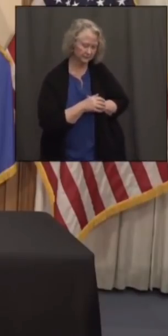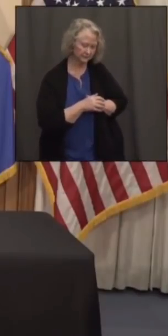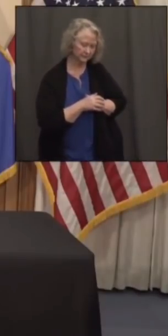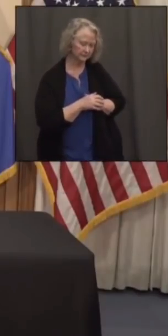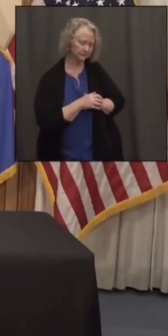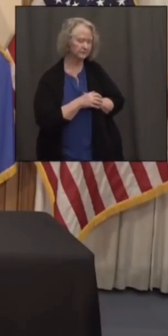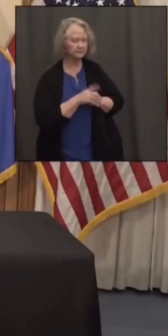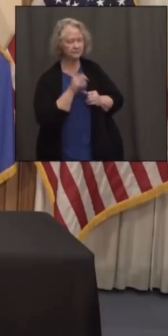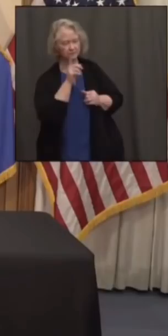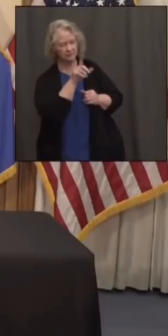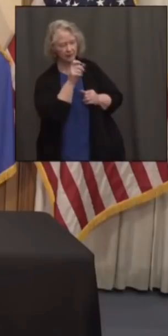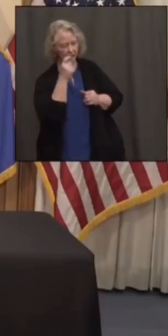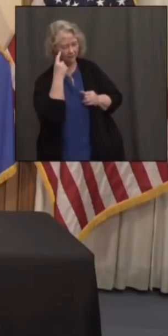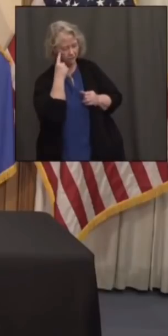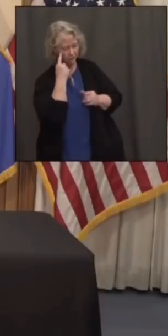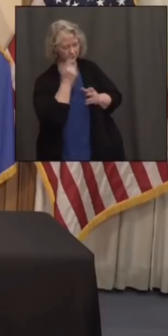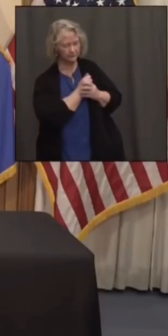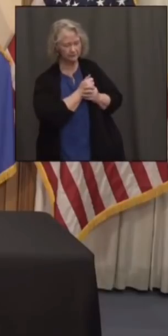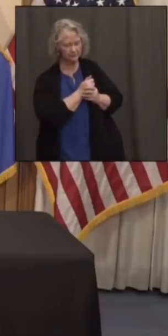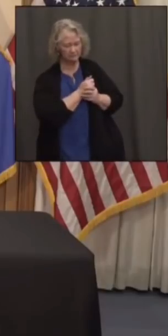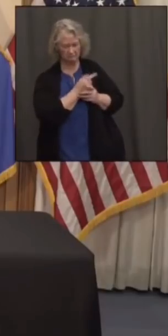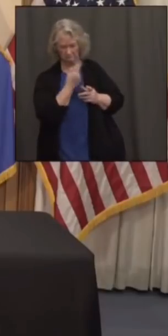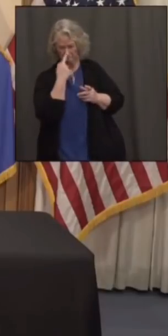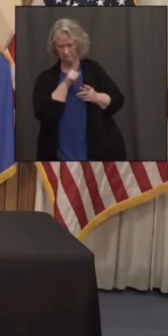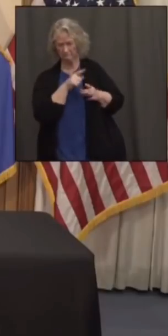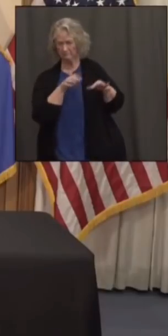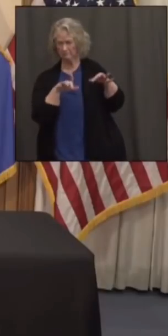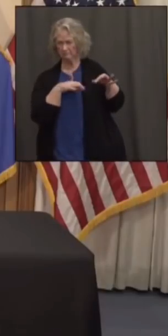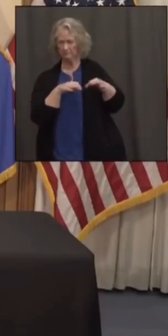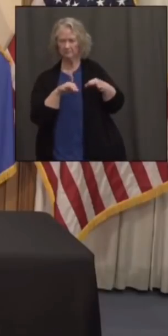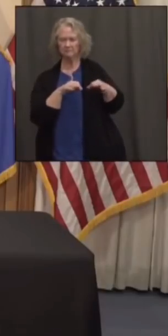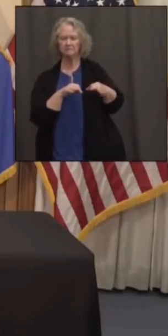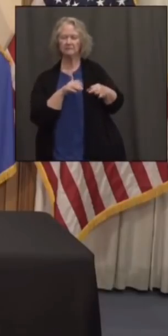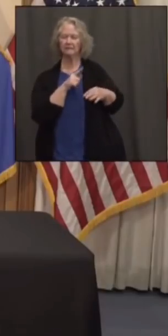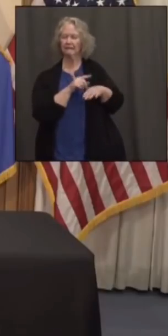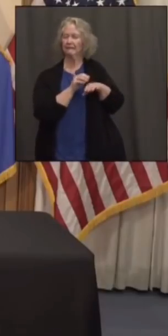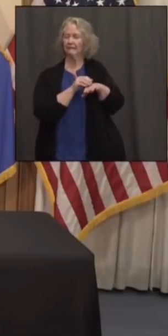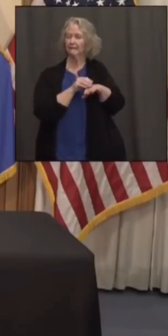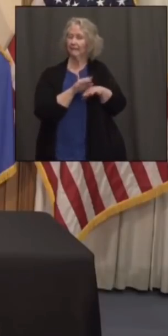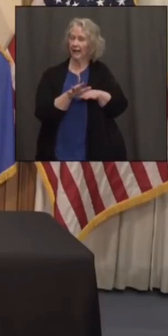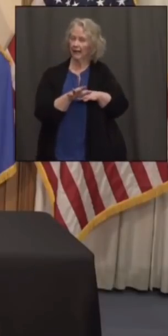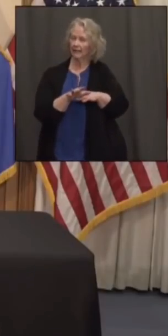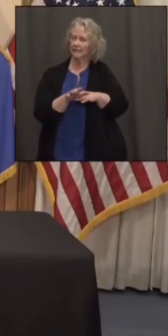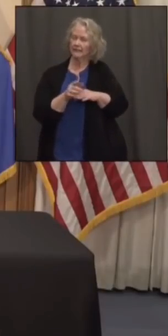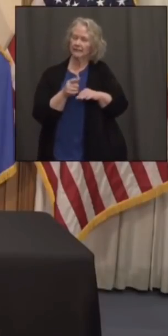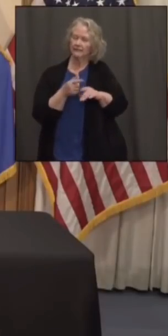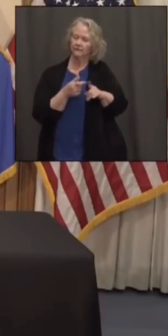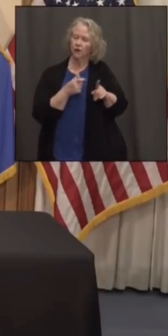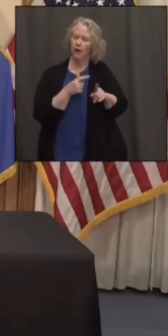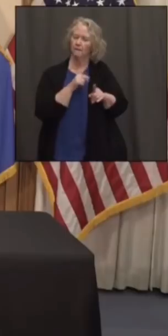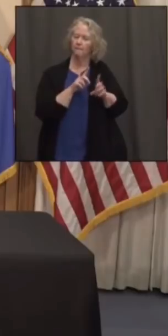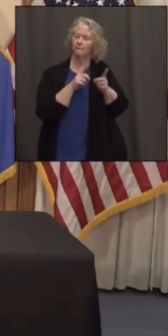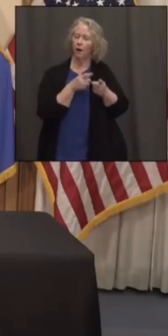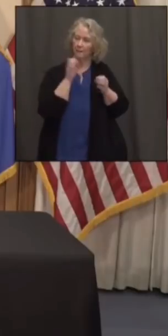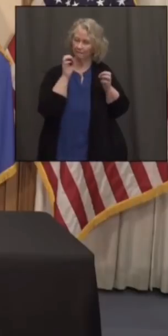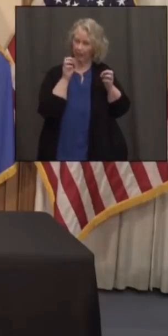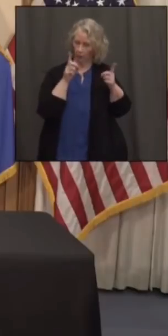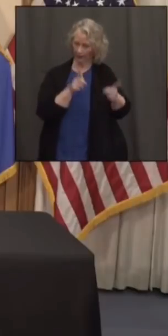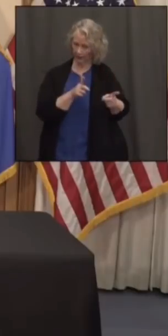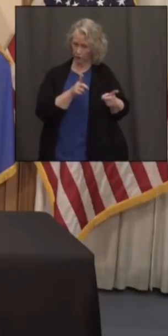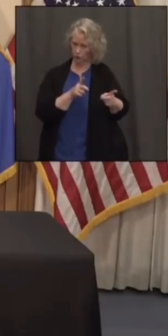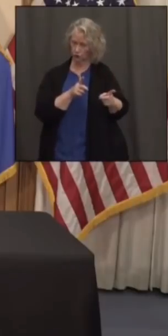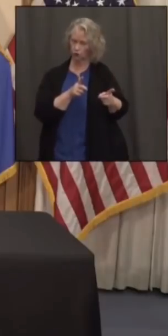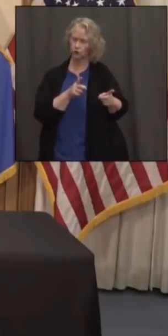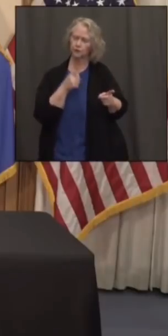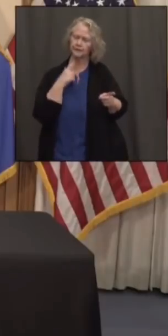Hey, governor. I was hoping you can expand on the guidance that was released earlier by the Department of Education on